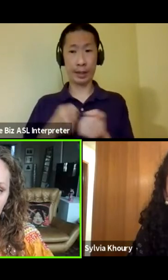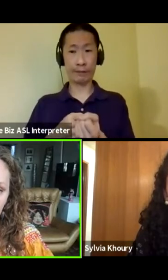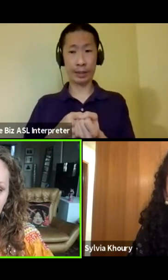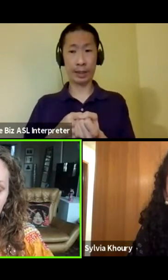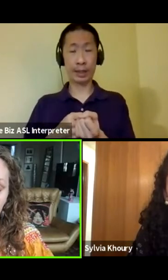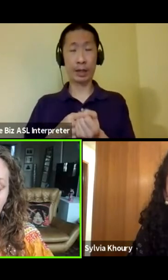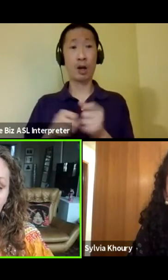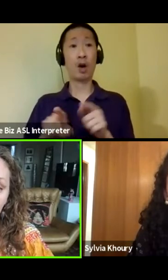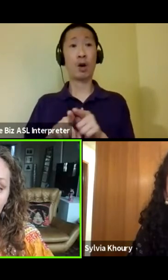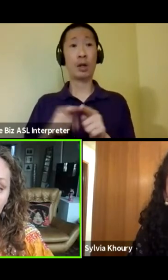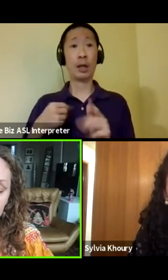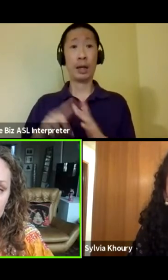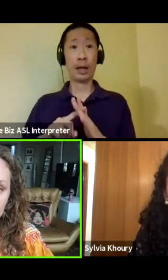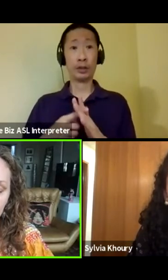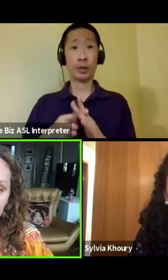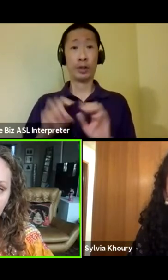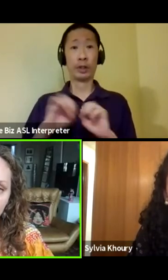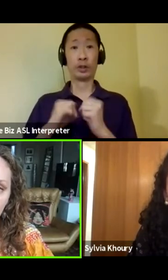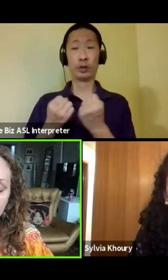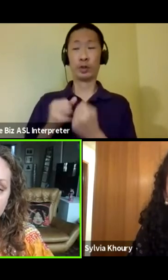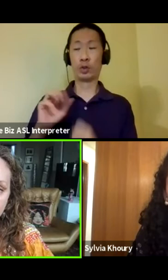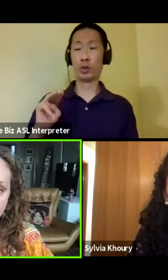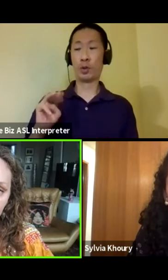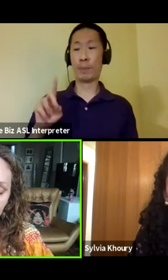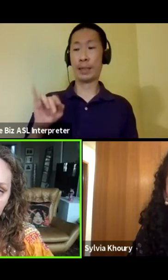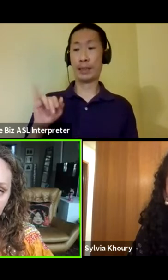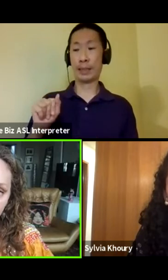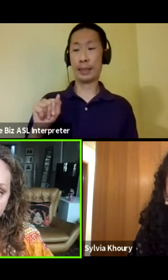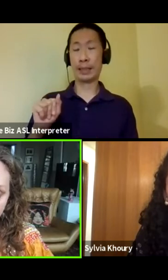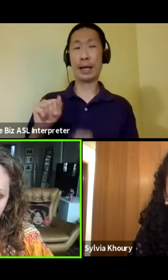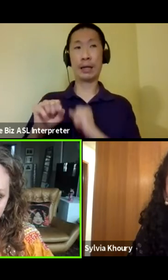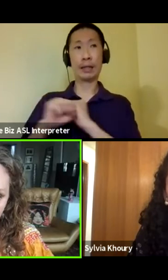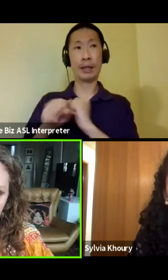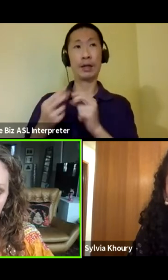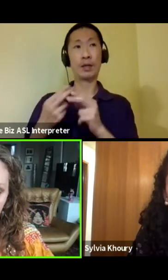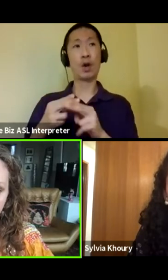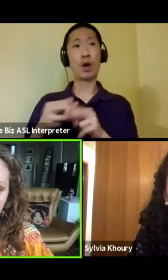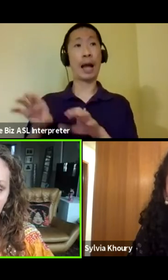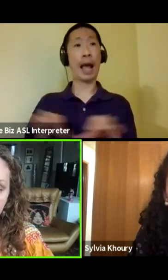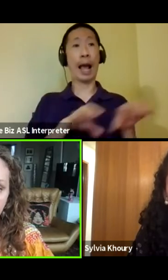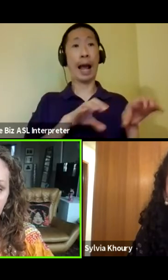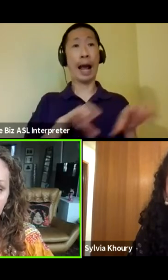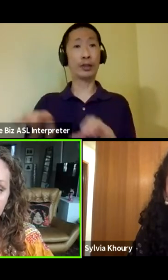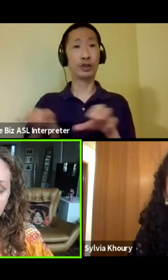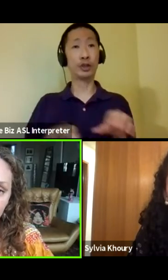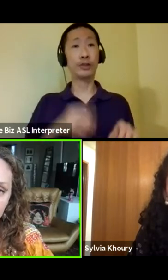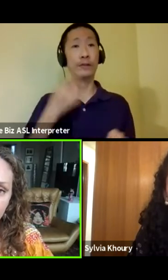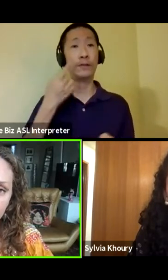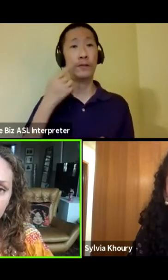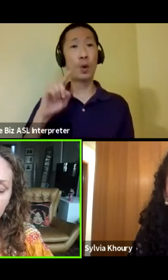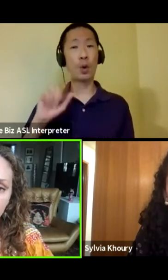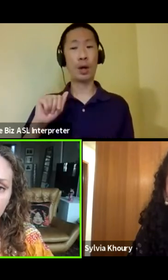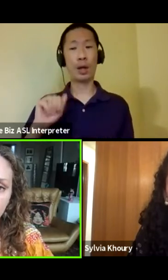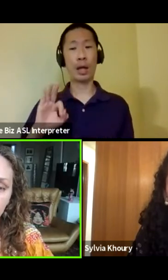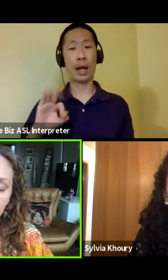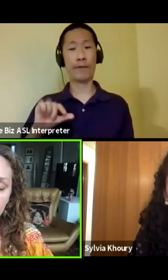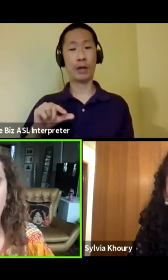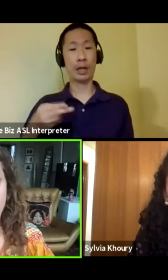well as I started a social media campaign called Action for Afghans. And every day